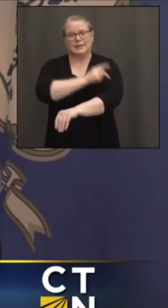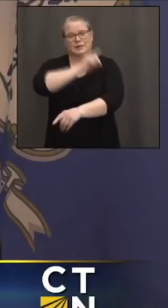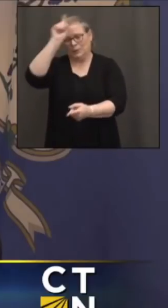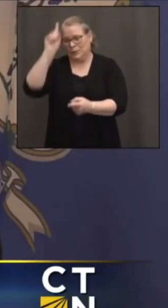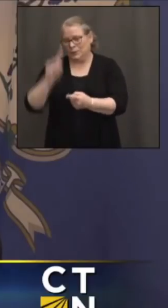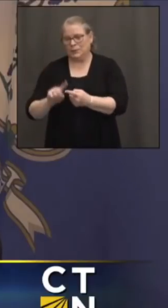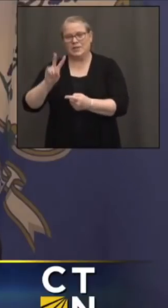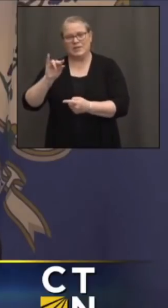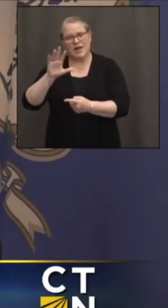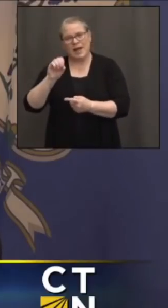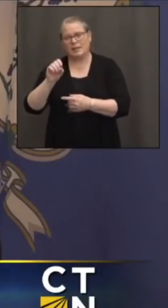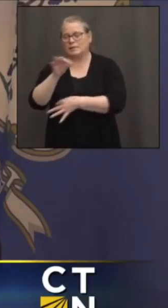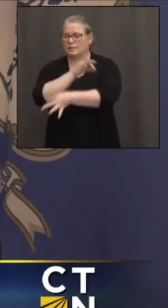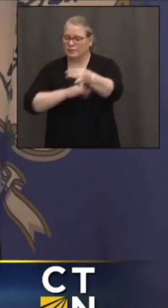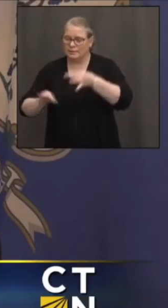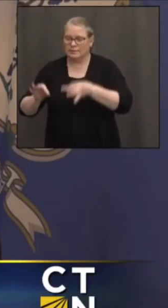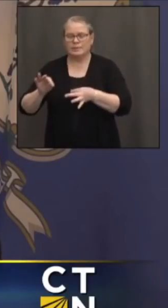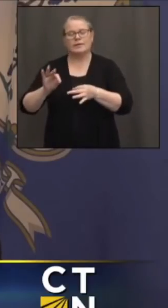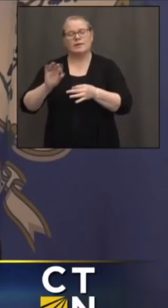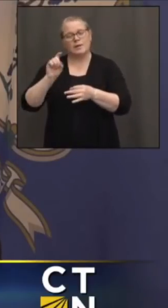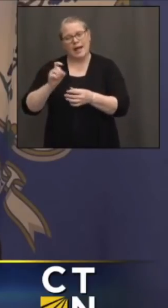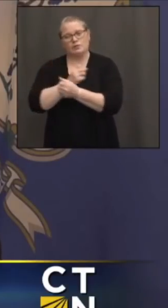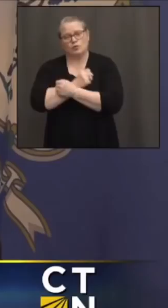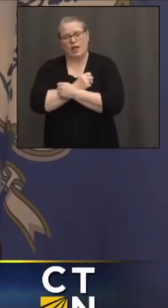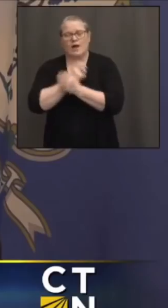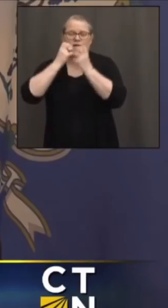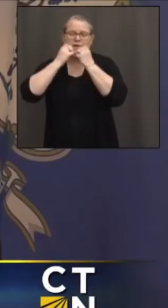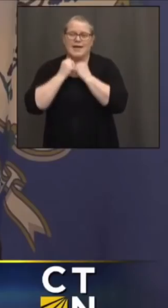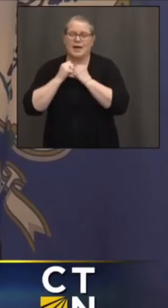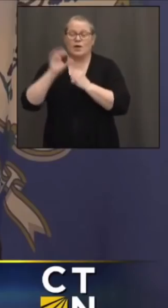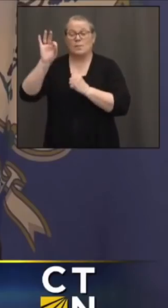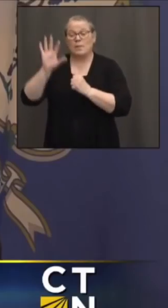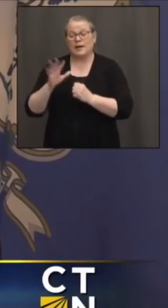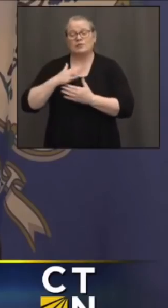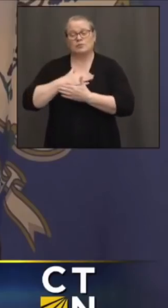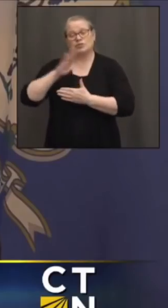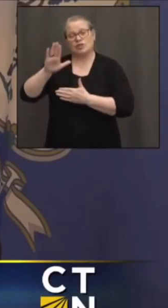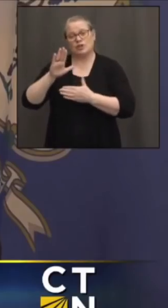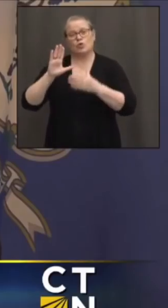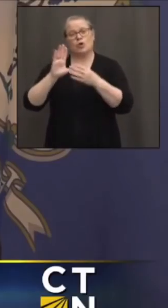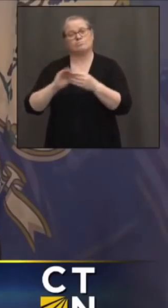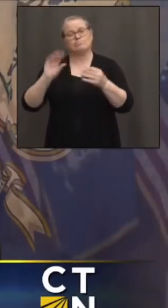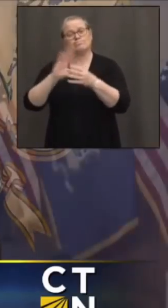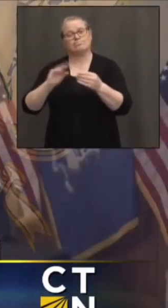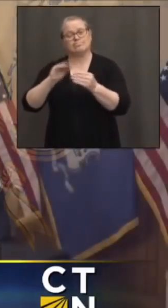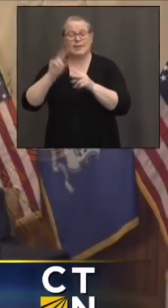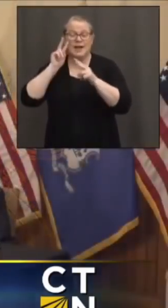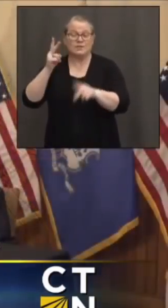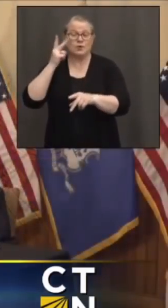caring. Appreciate you, Pastor, sharing your words. Look forward to seeing you soon. Thanks, everybody.